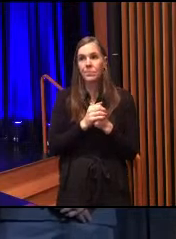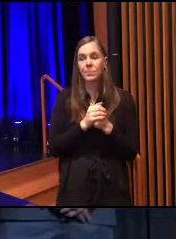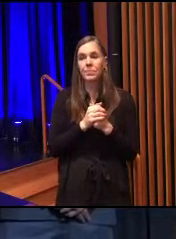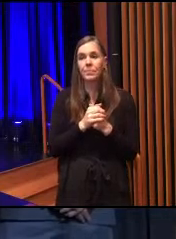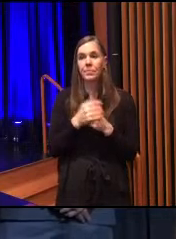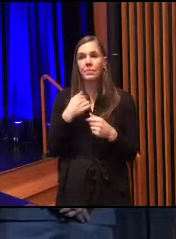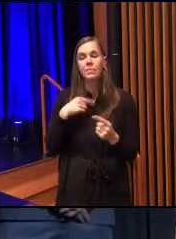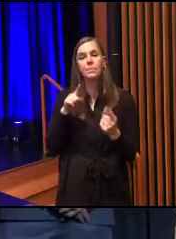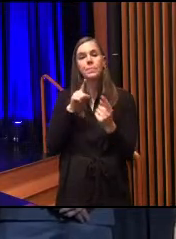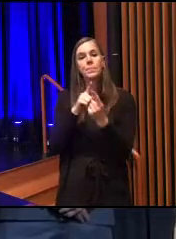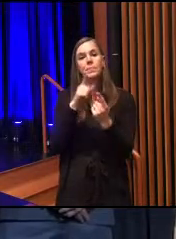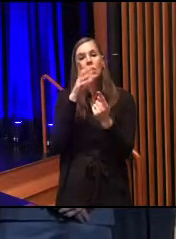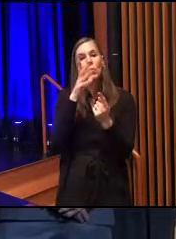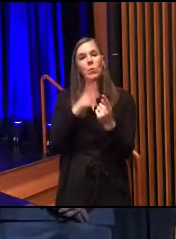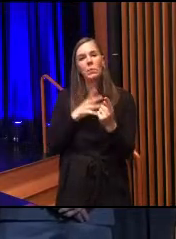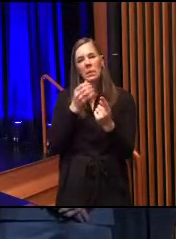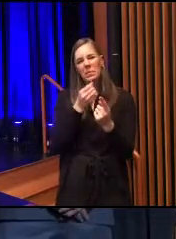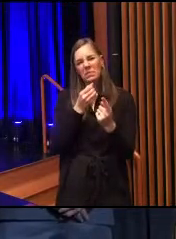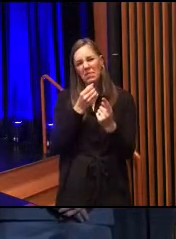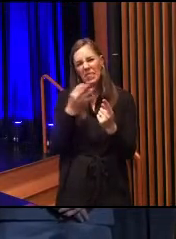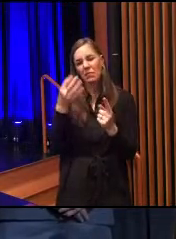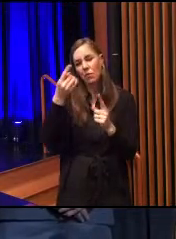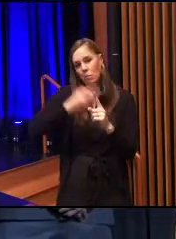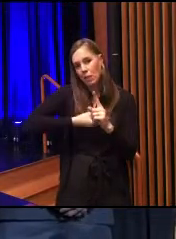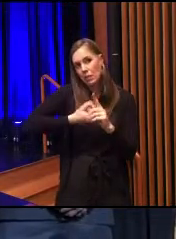I met a woman several months ago.